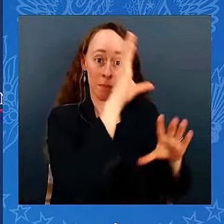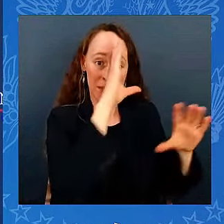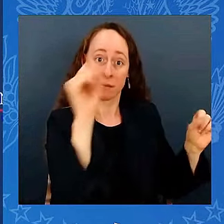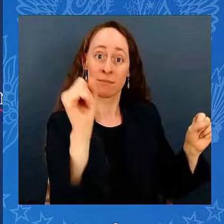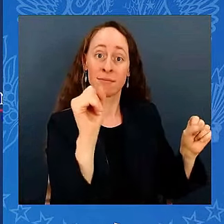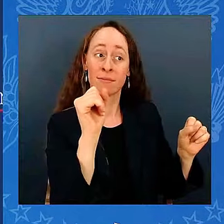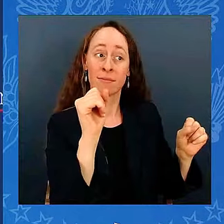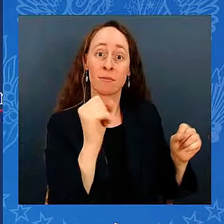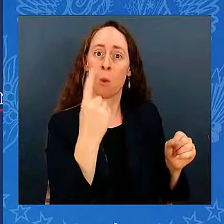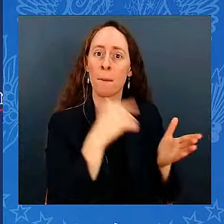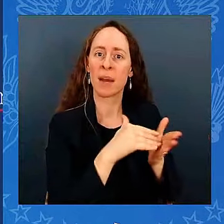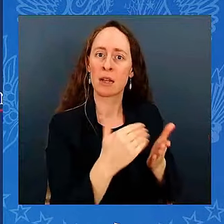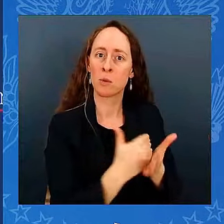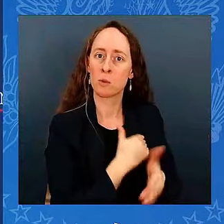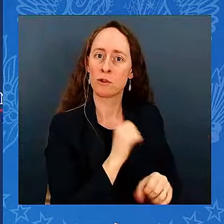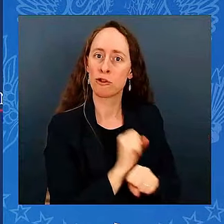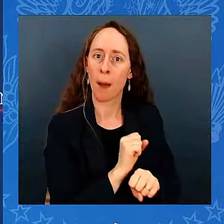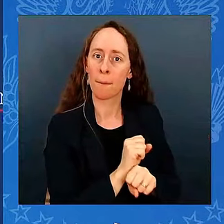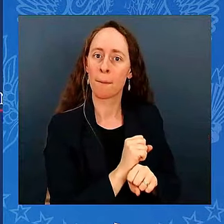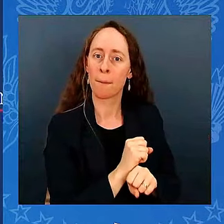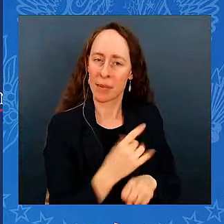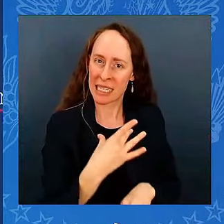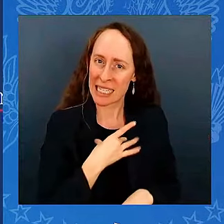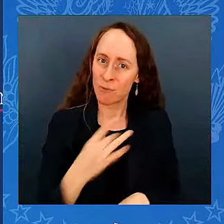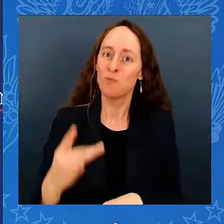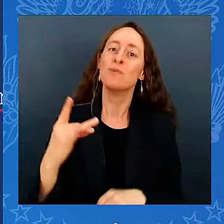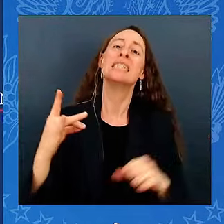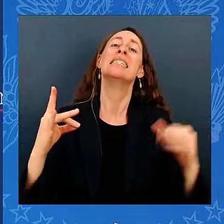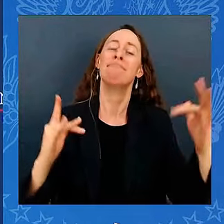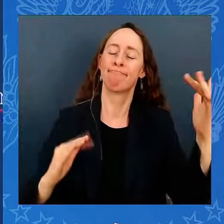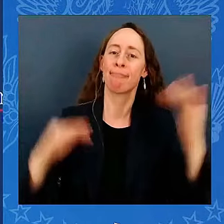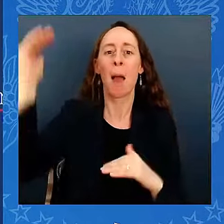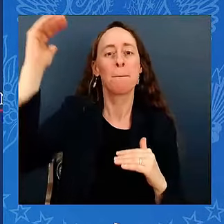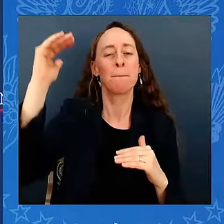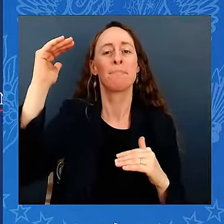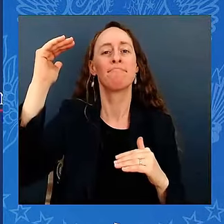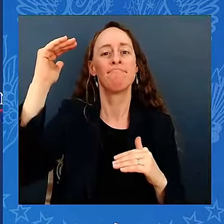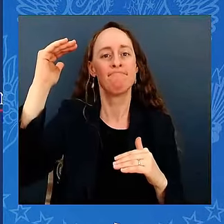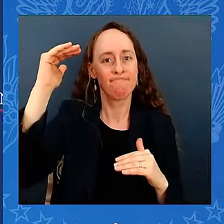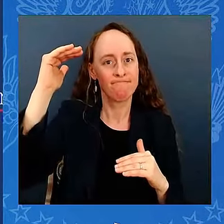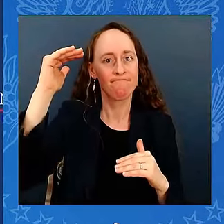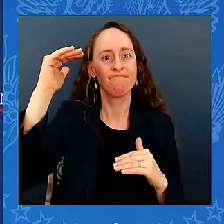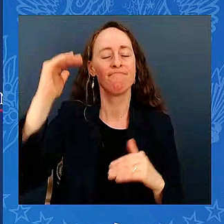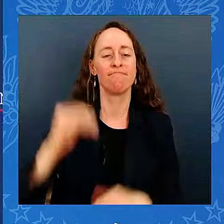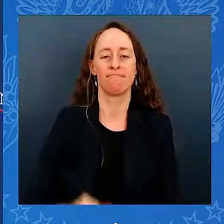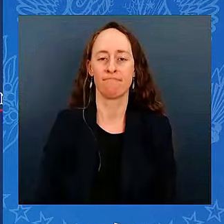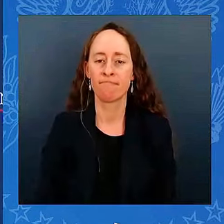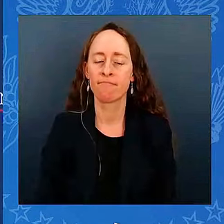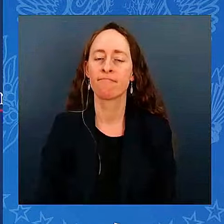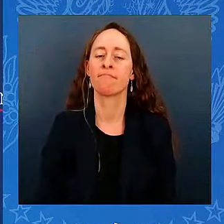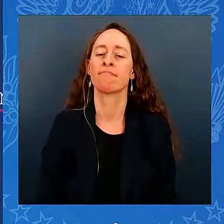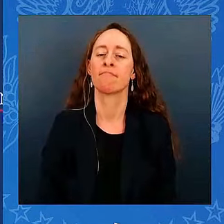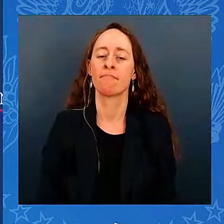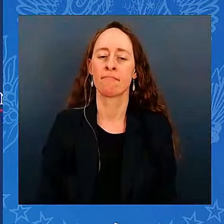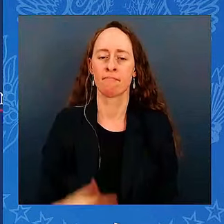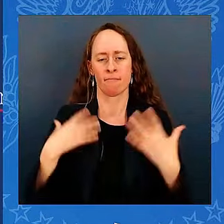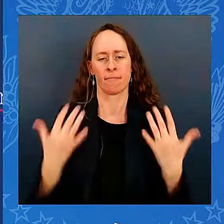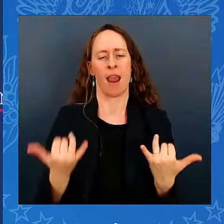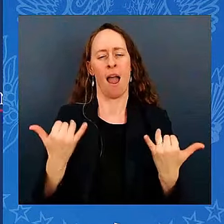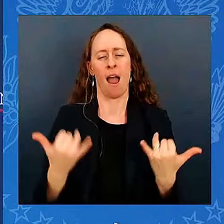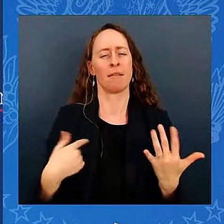two jobs. Folks, I've laid out a better choice, in my view, to grow the economy, from the middle out and the bottom up.